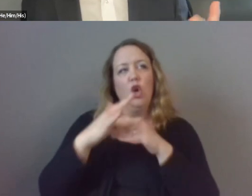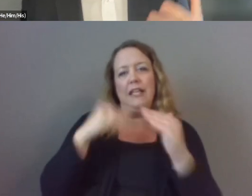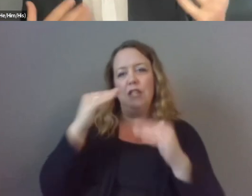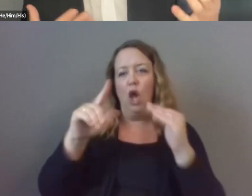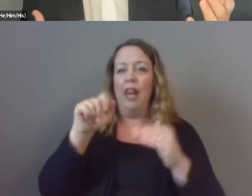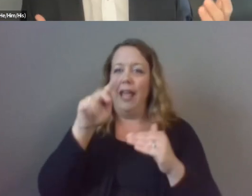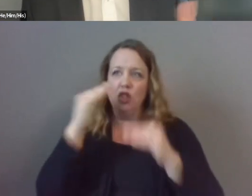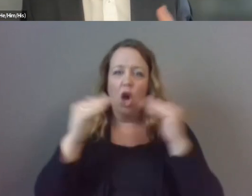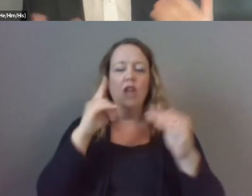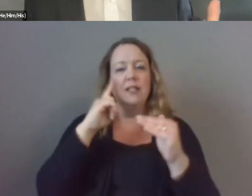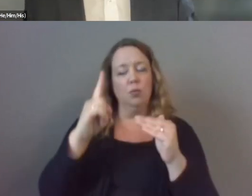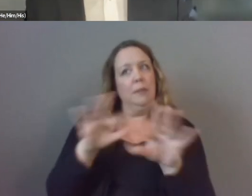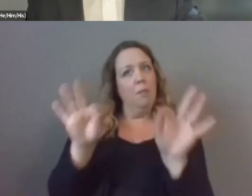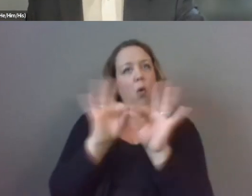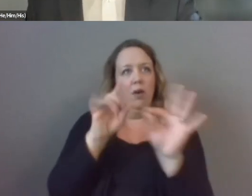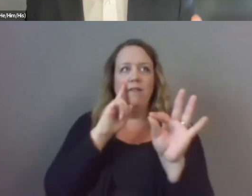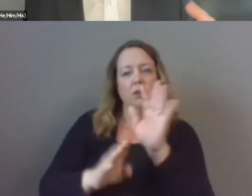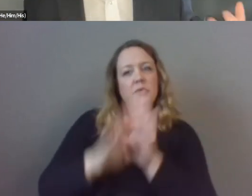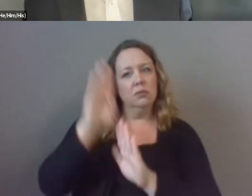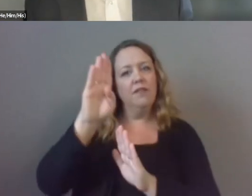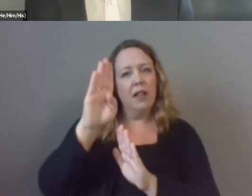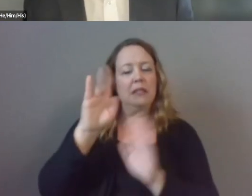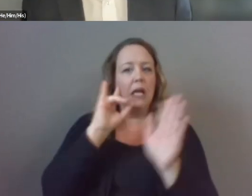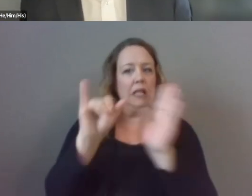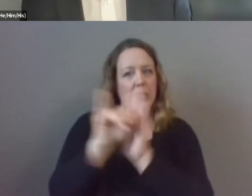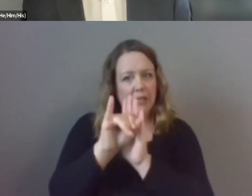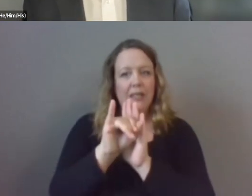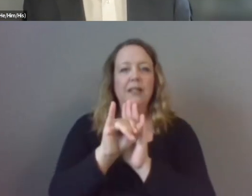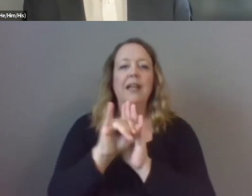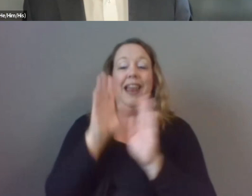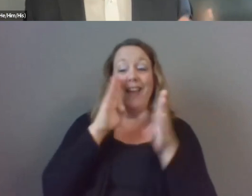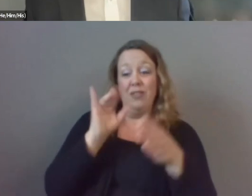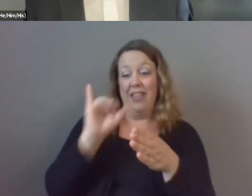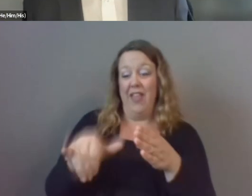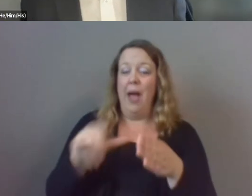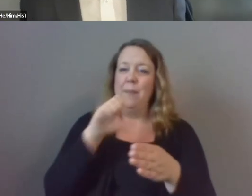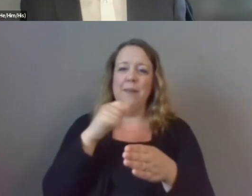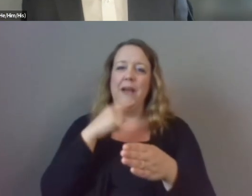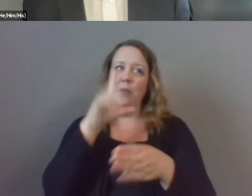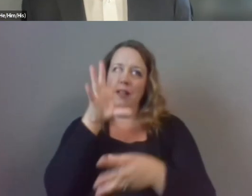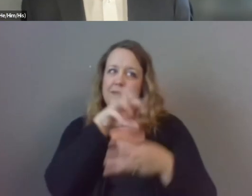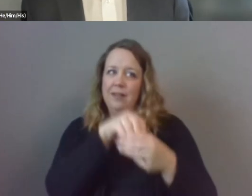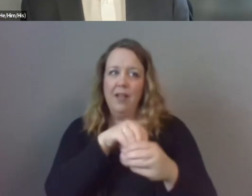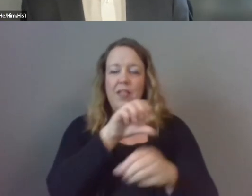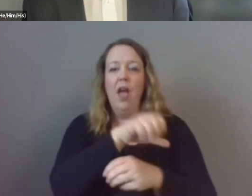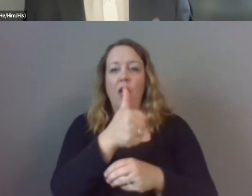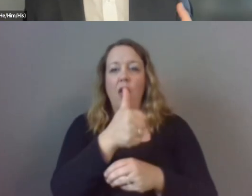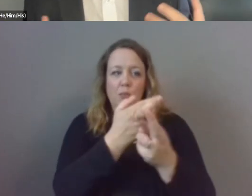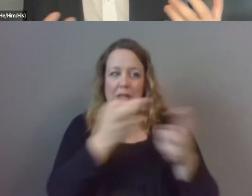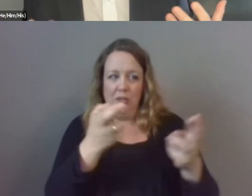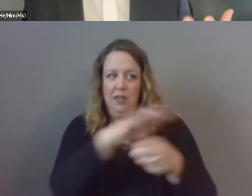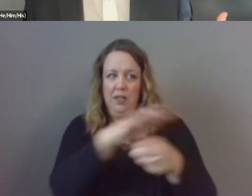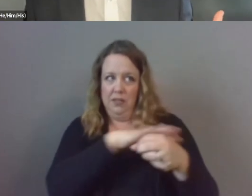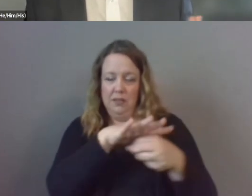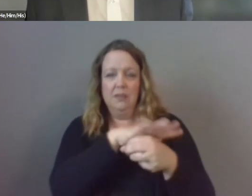also i i focus on this space because i'm not as plugged into uh the other resource ecosystems um that